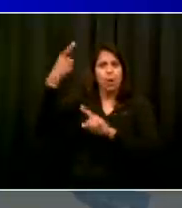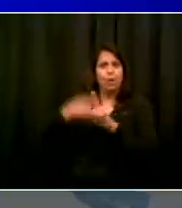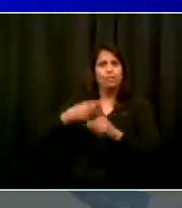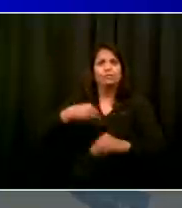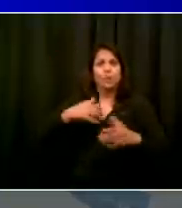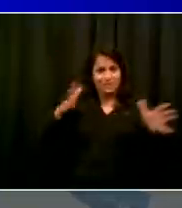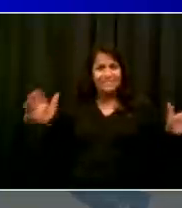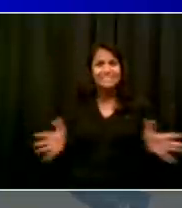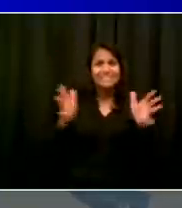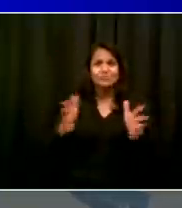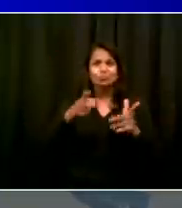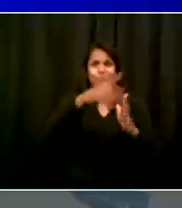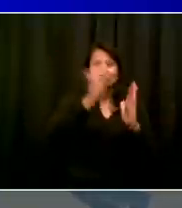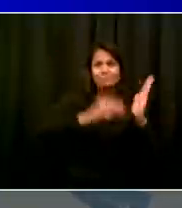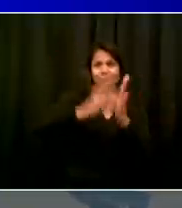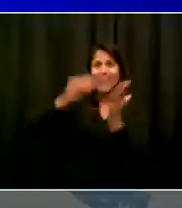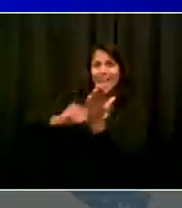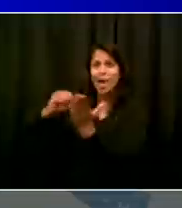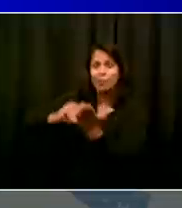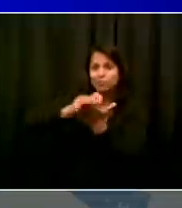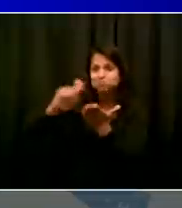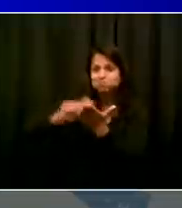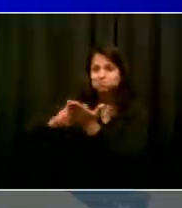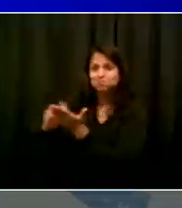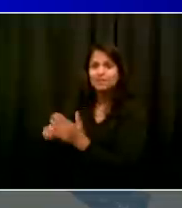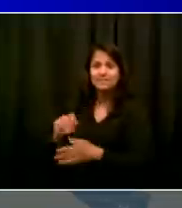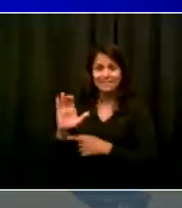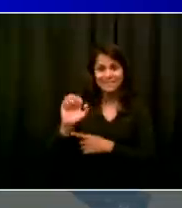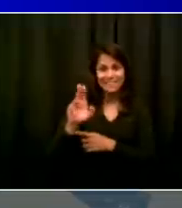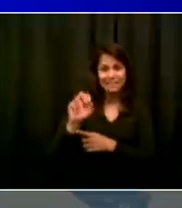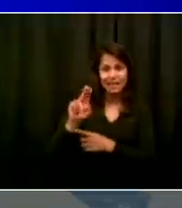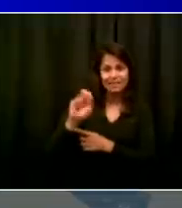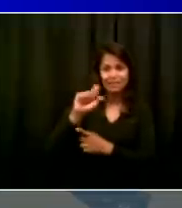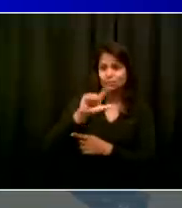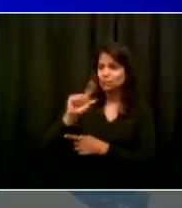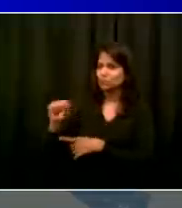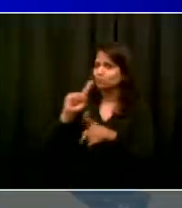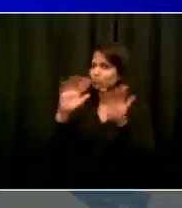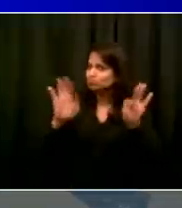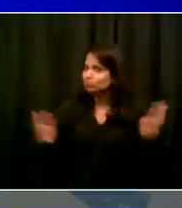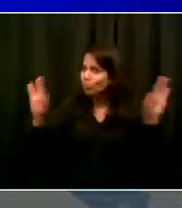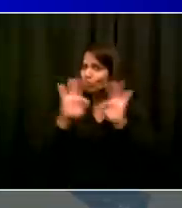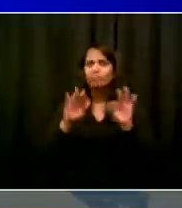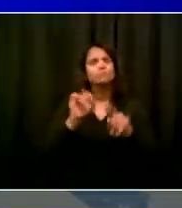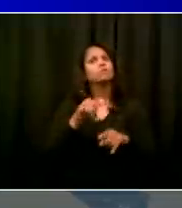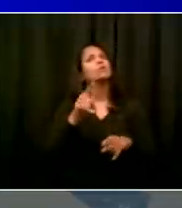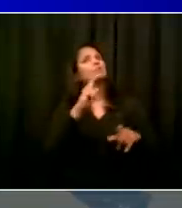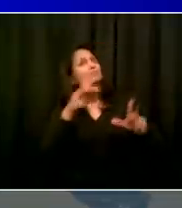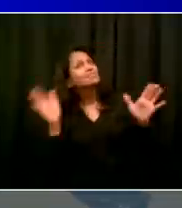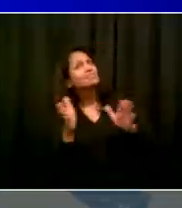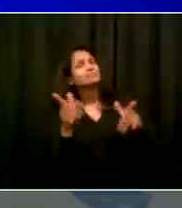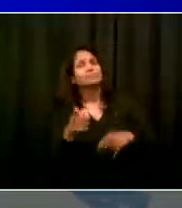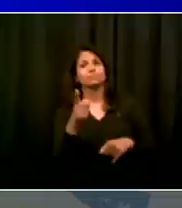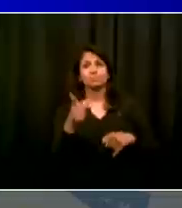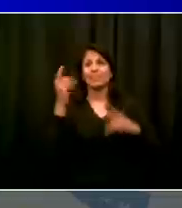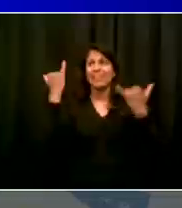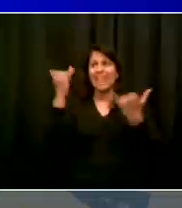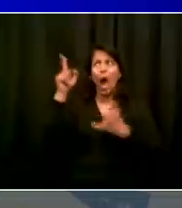what happens in the court system, we're going to continue to do this work, continue to reach New Yorkers, especially today. Please go online,